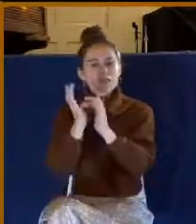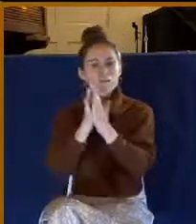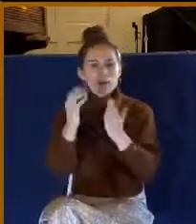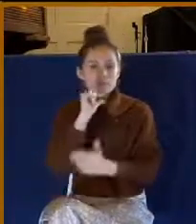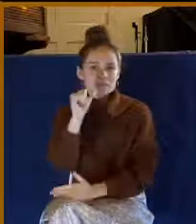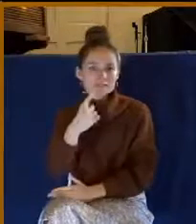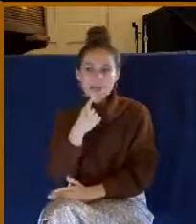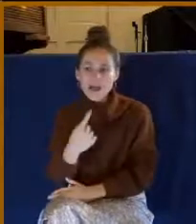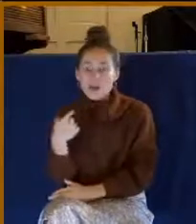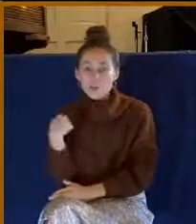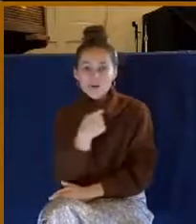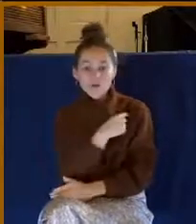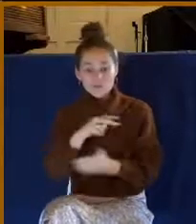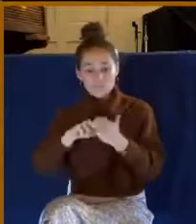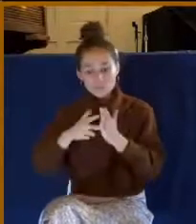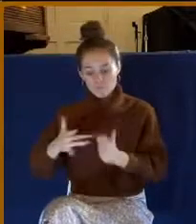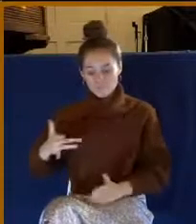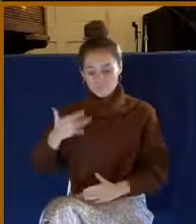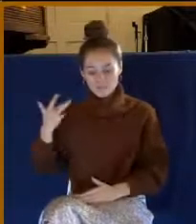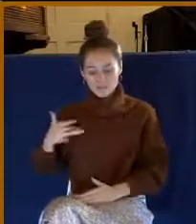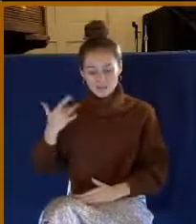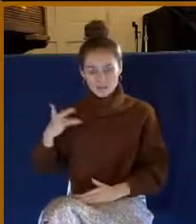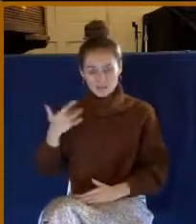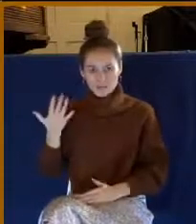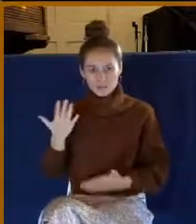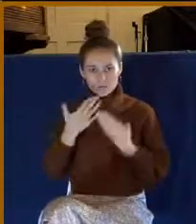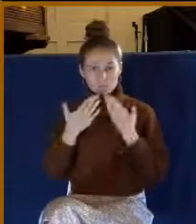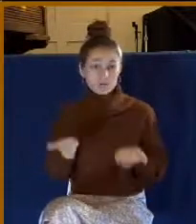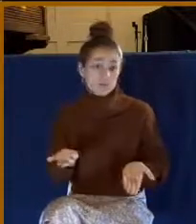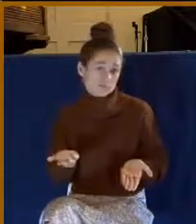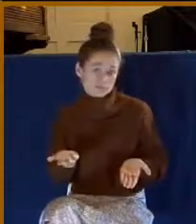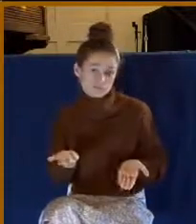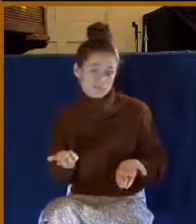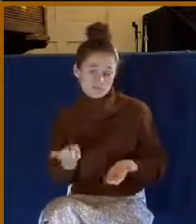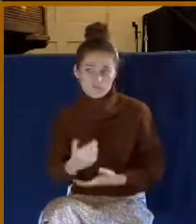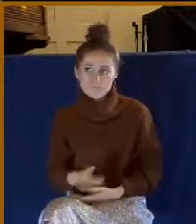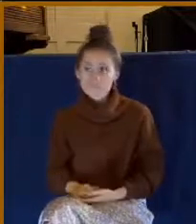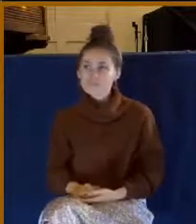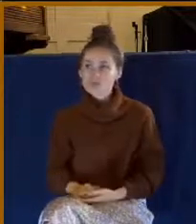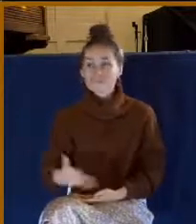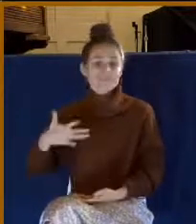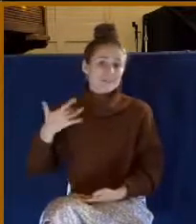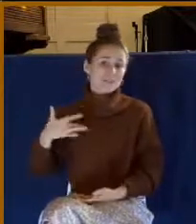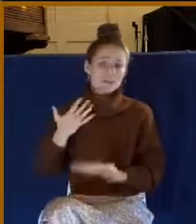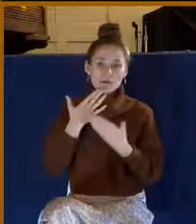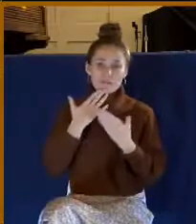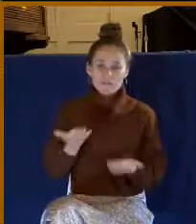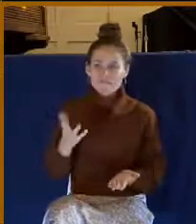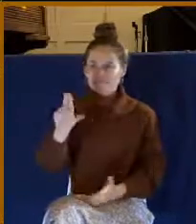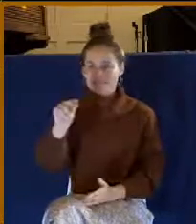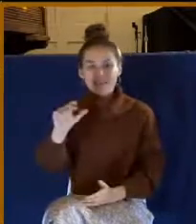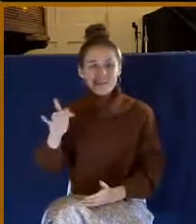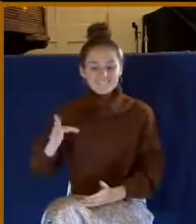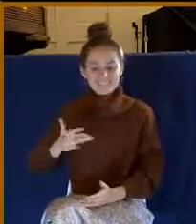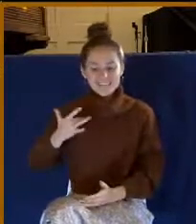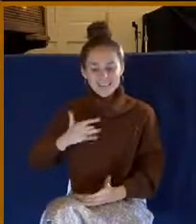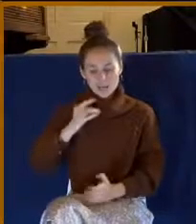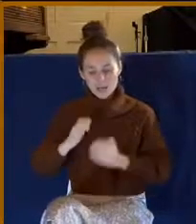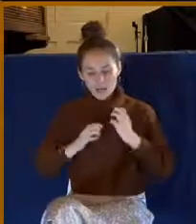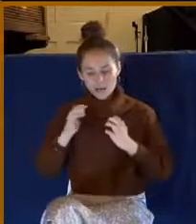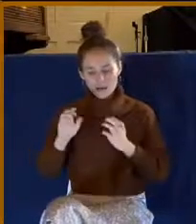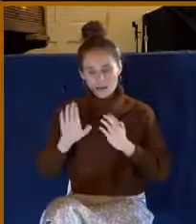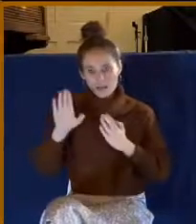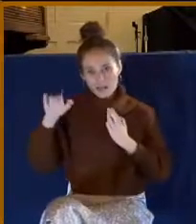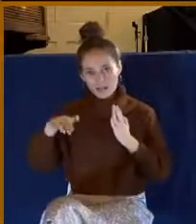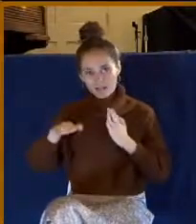we are to feel grateful. It's not saying you are to feel gratitude because, you know, those things about feelings is they're very unstable. You